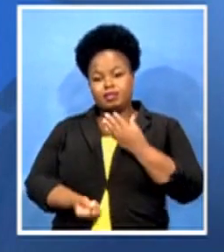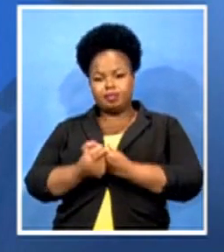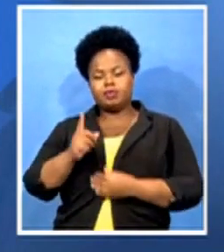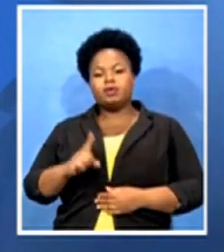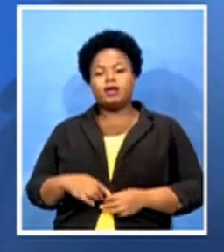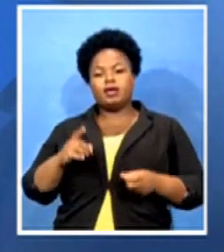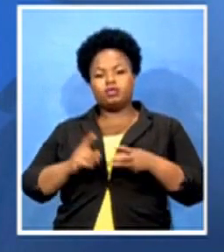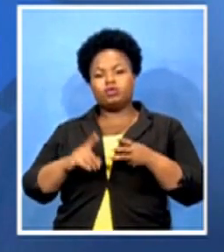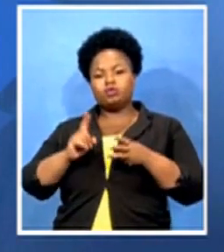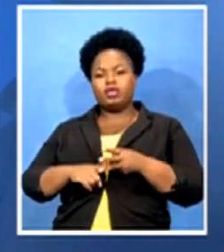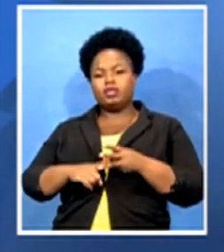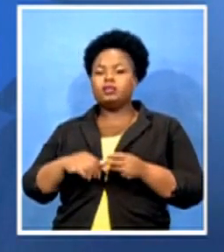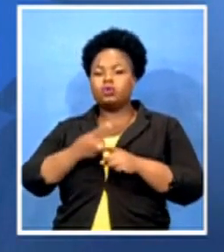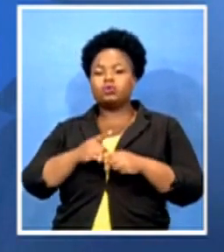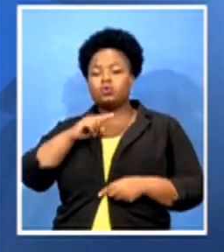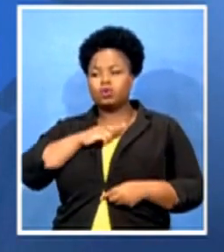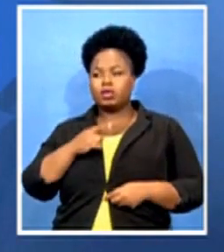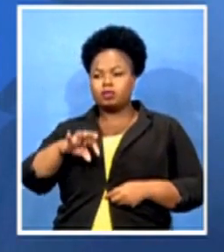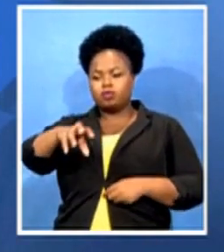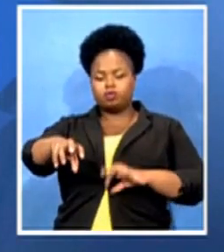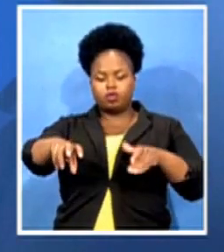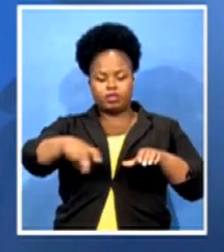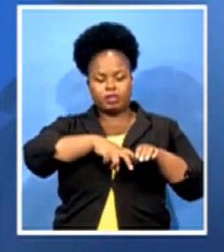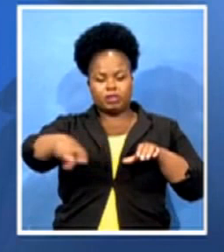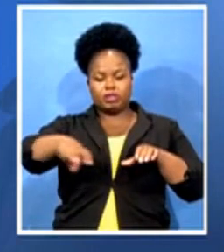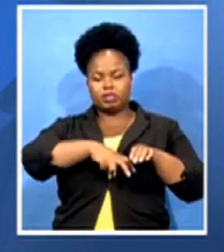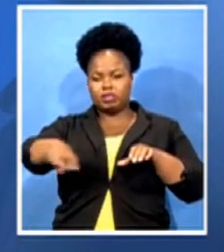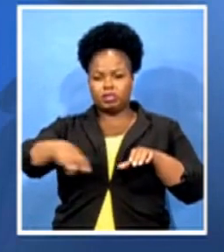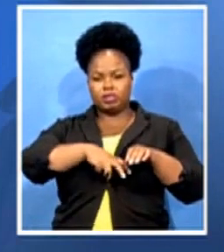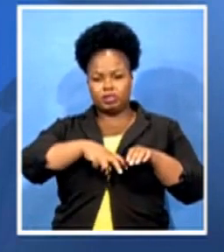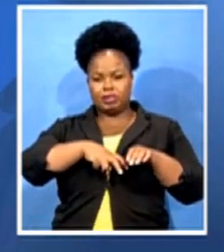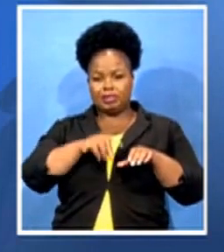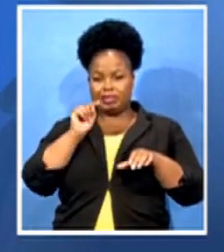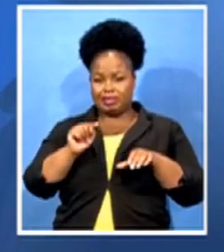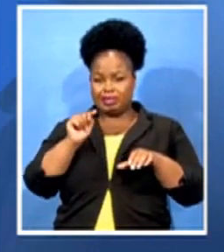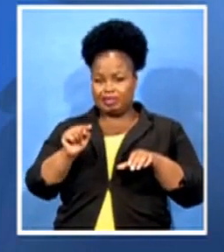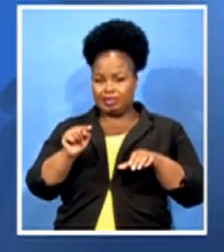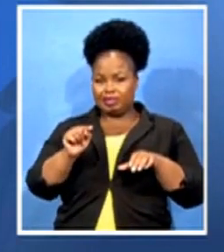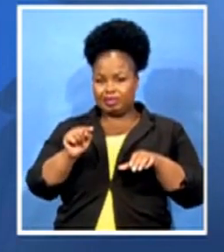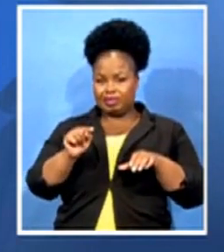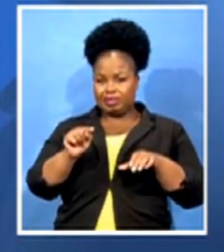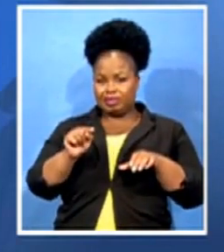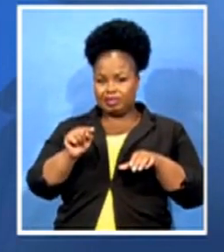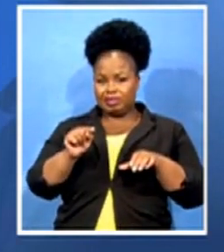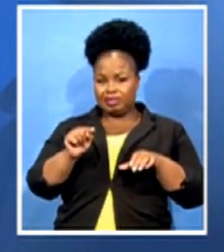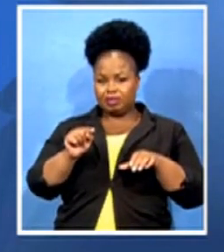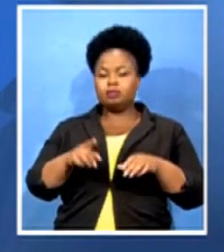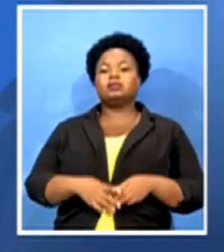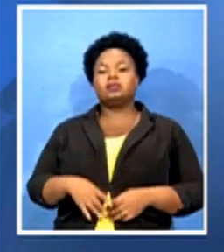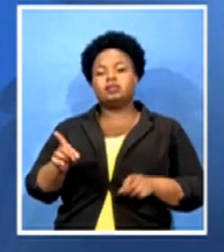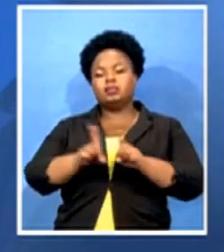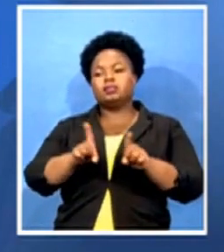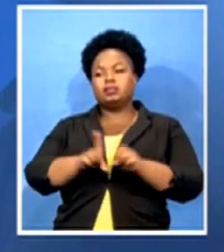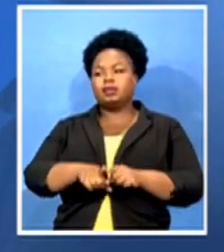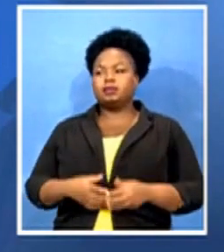-provincial transfer and also the issue of people